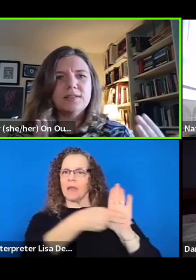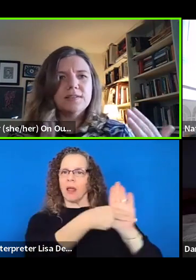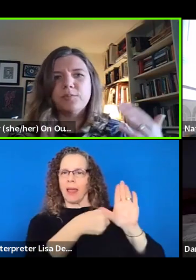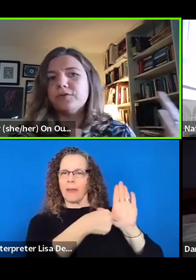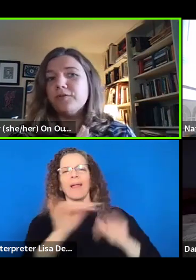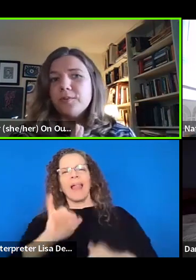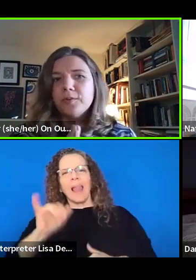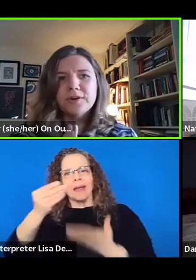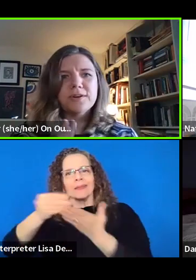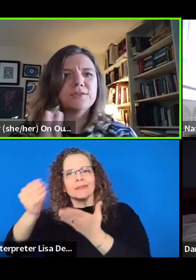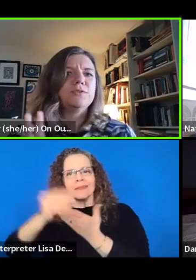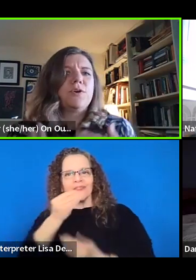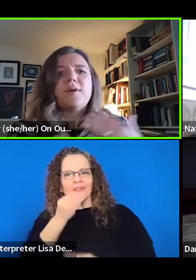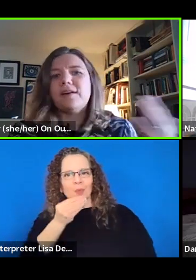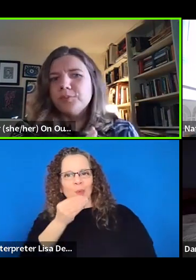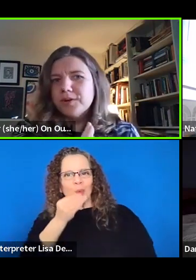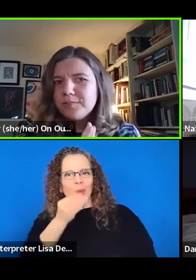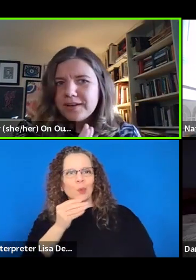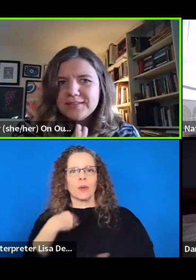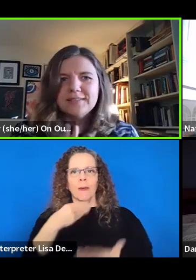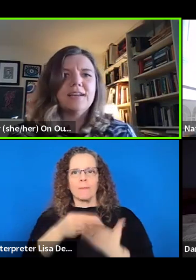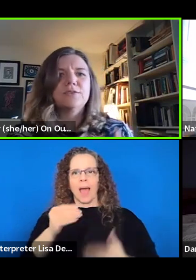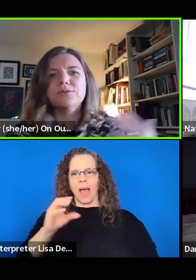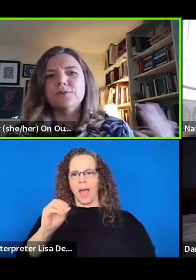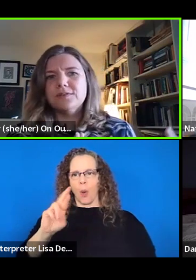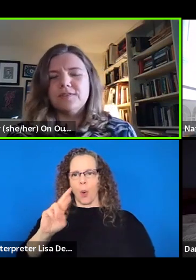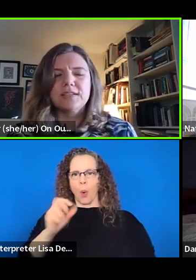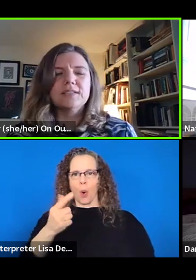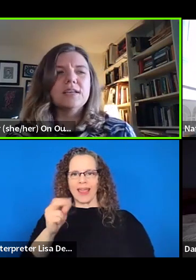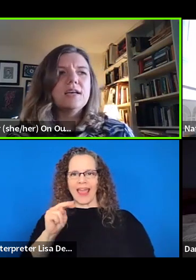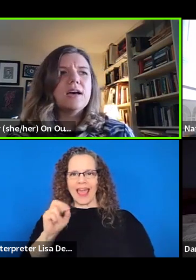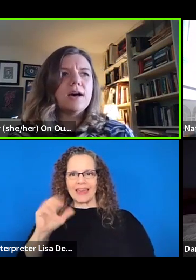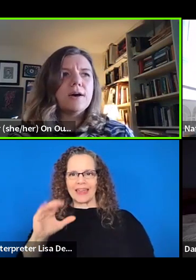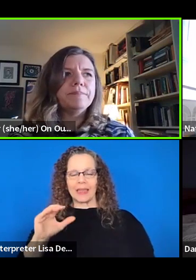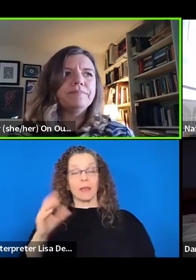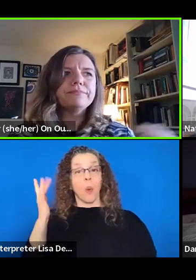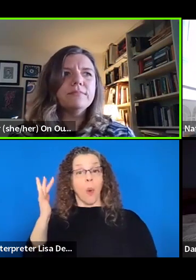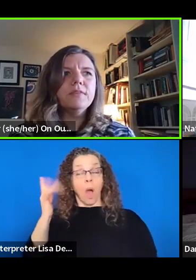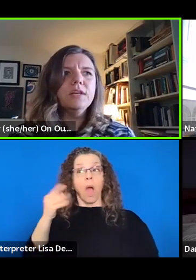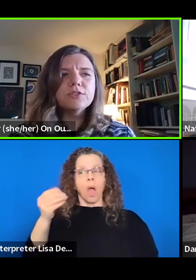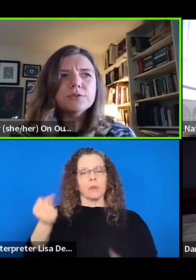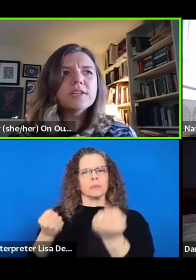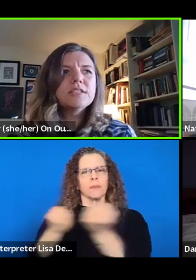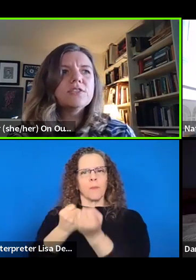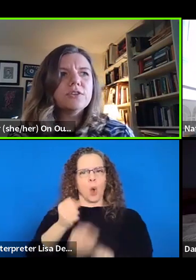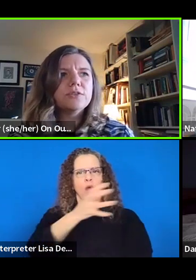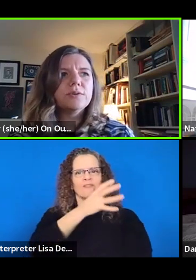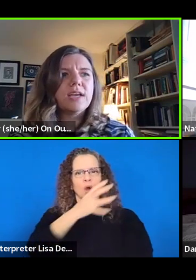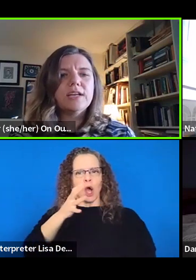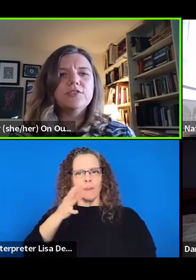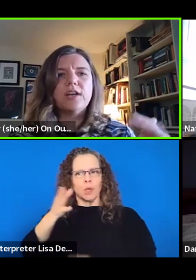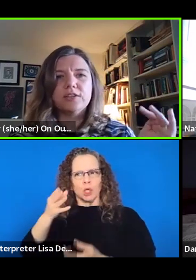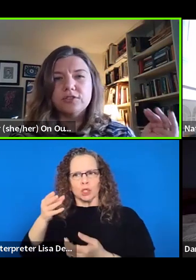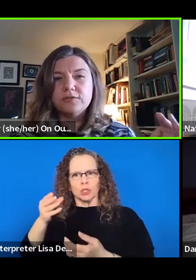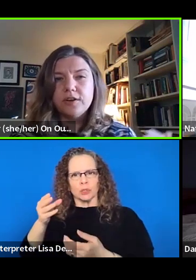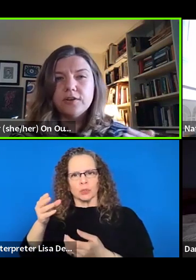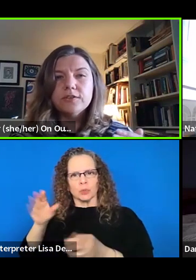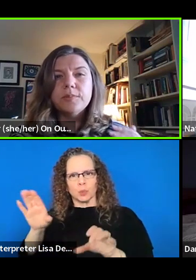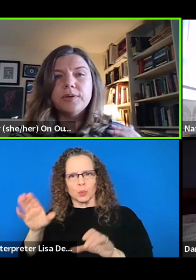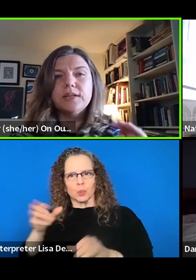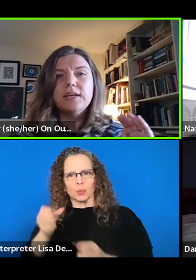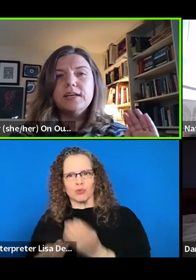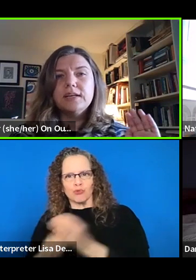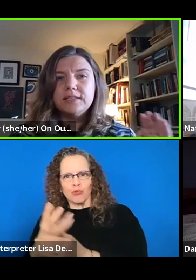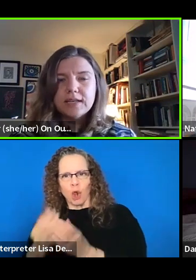want to support farm workers who don't have to work in pesticides, those sorts of things. Um, and so if we can start to engage, not just